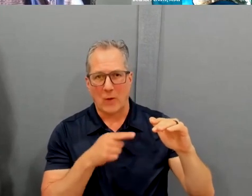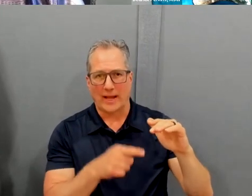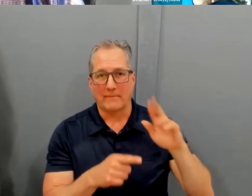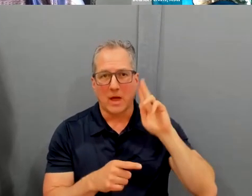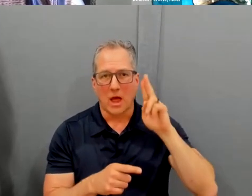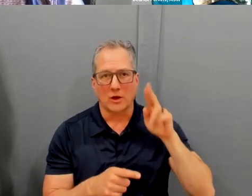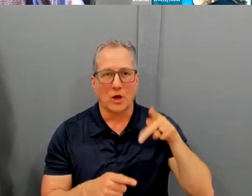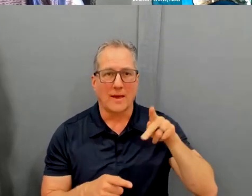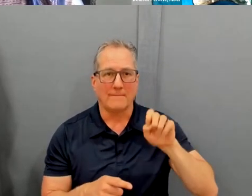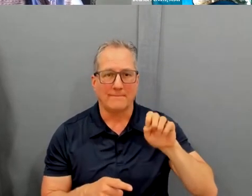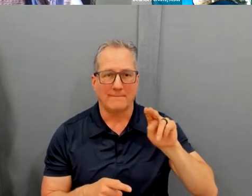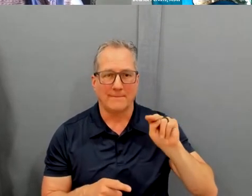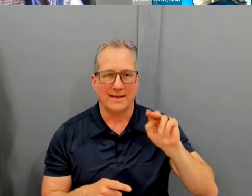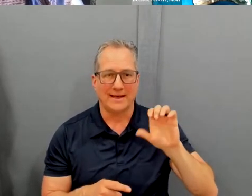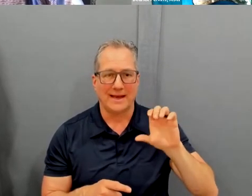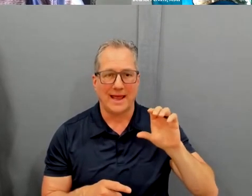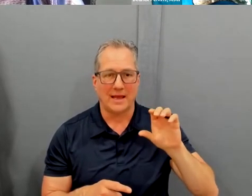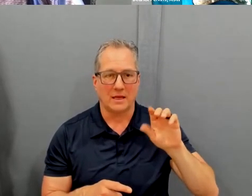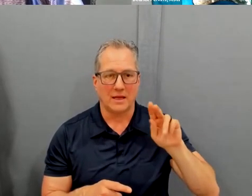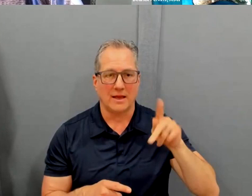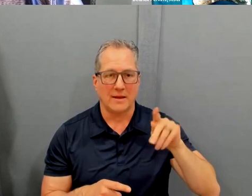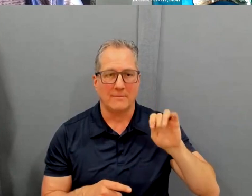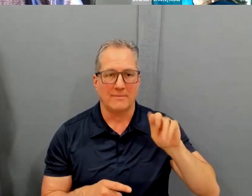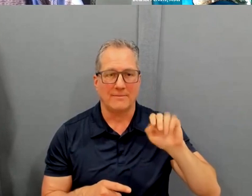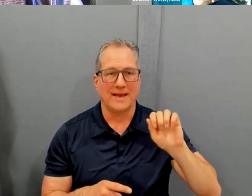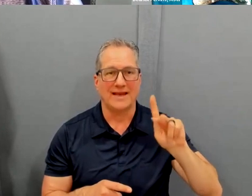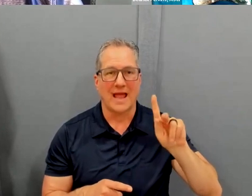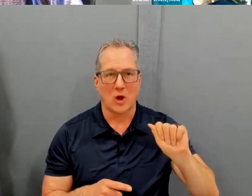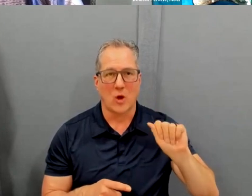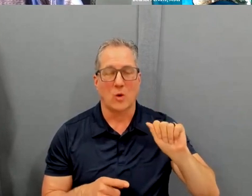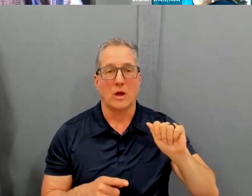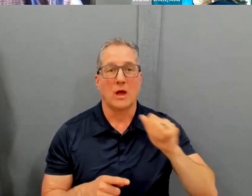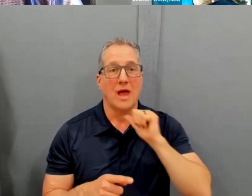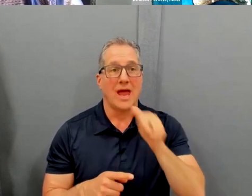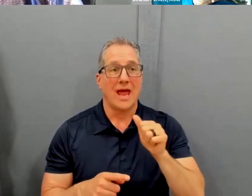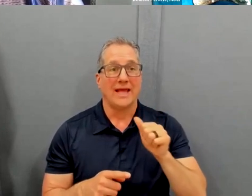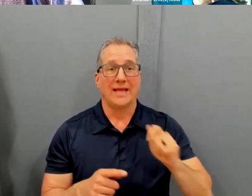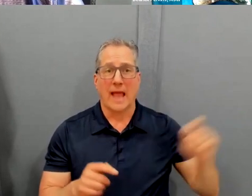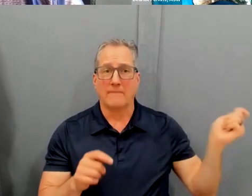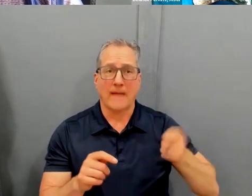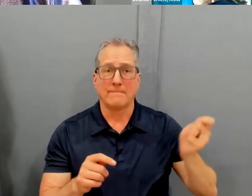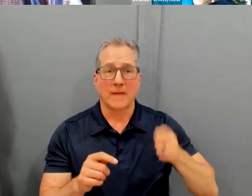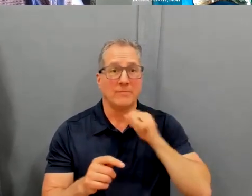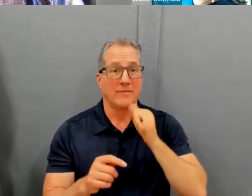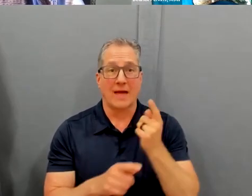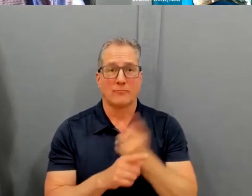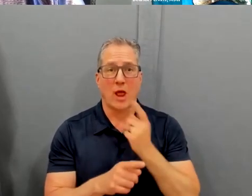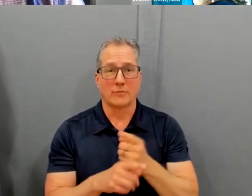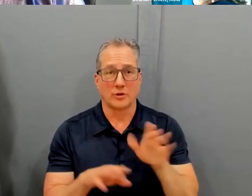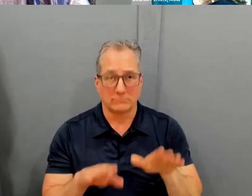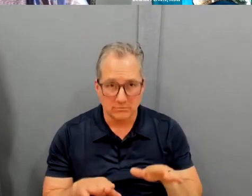Pineco because he got spankings for not properly bowing before the prince in the house.